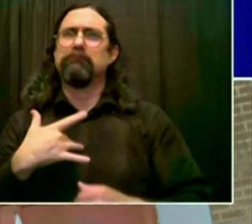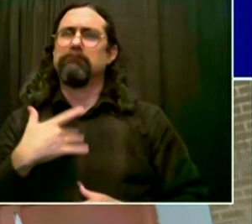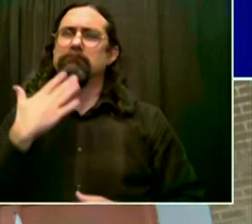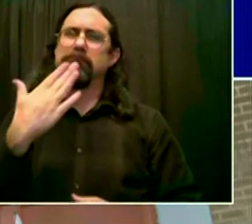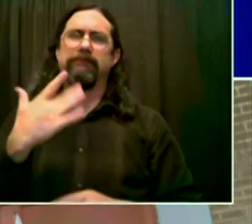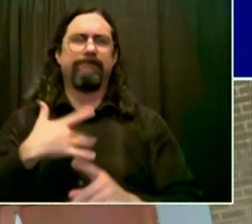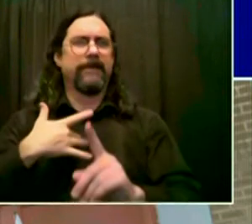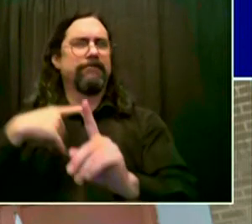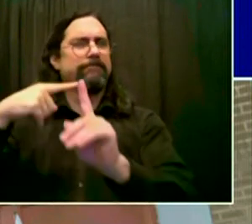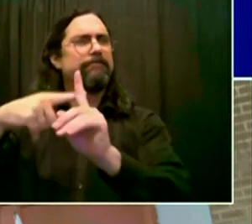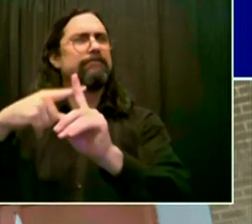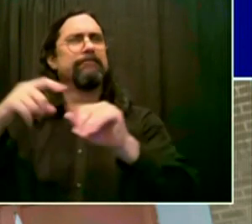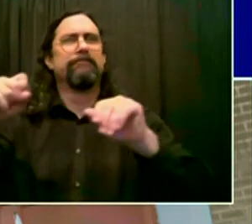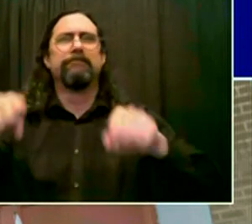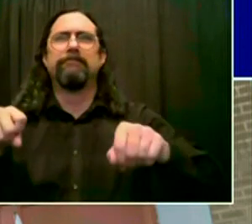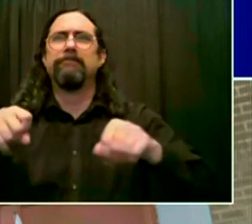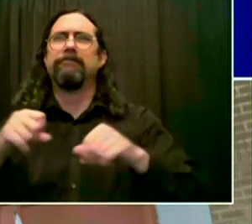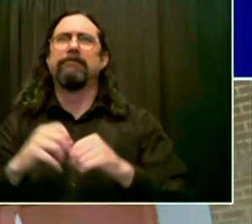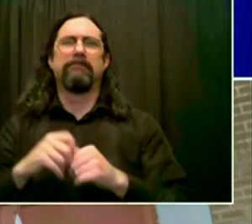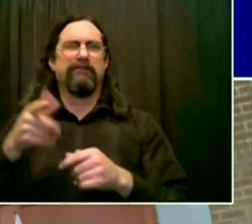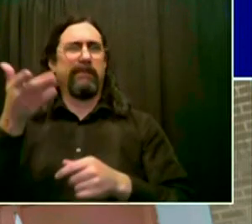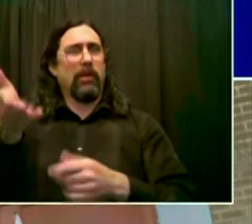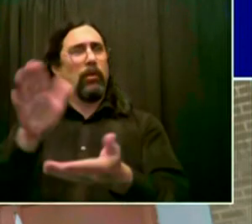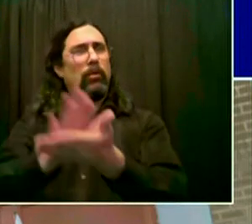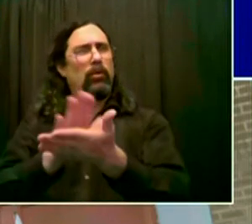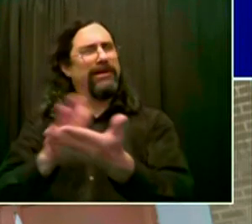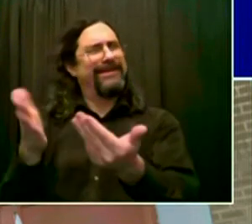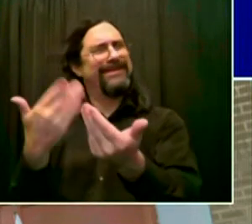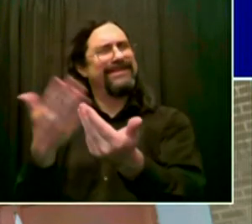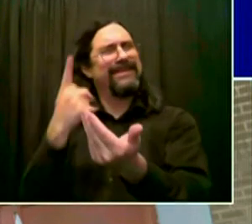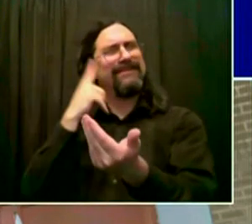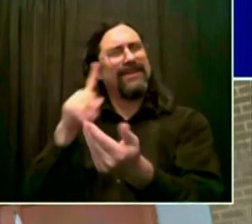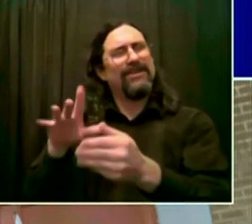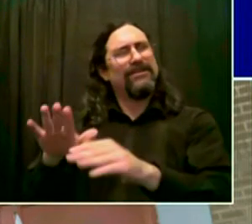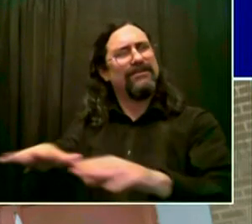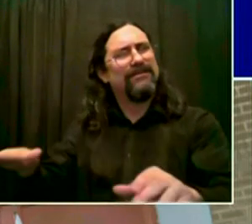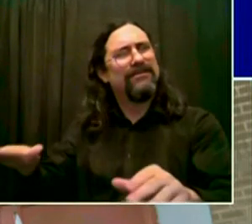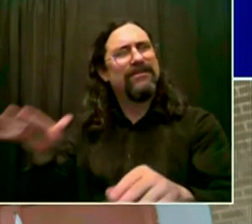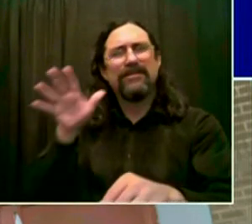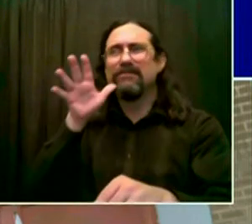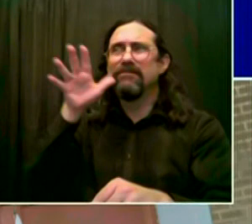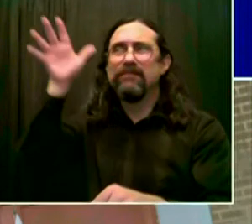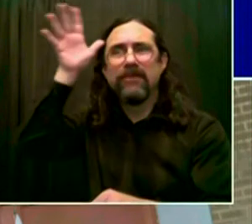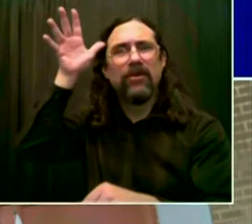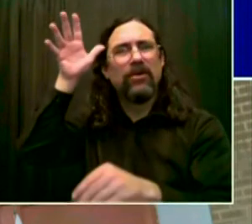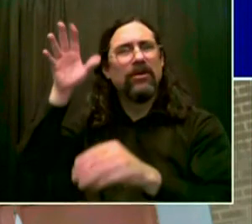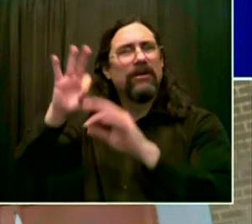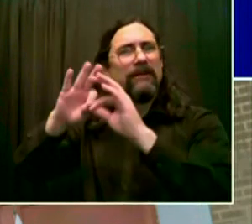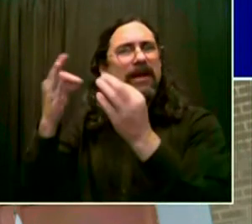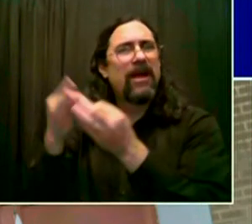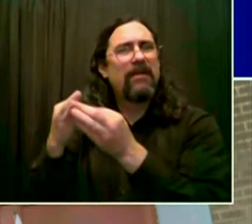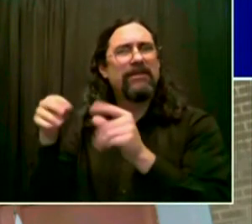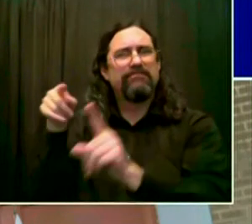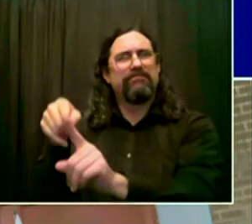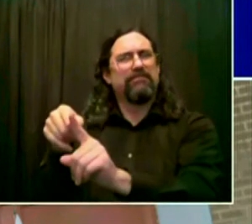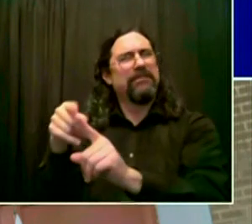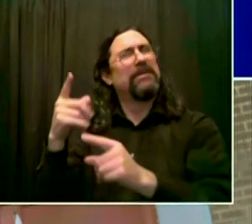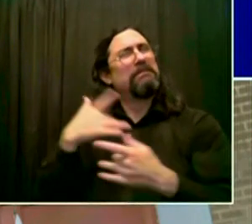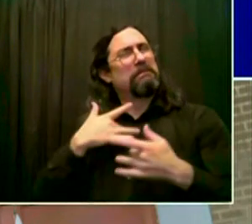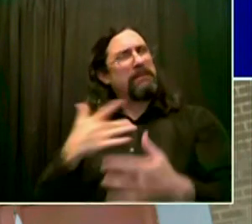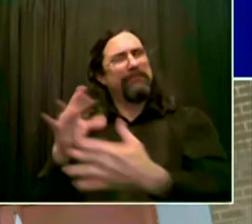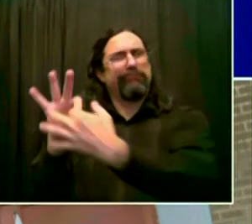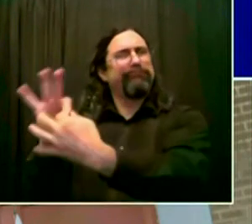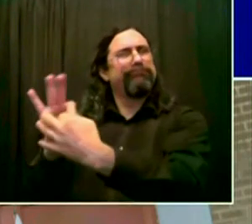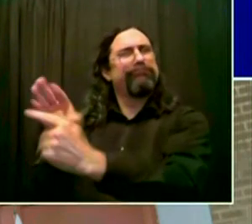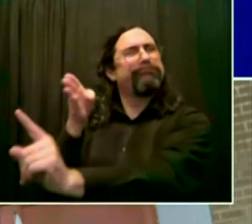to know your child is safe. So we'll start schools on Friday, expanding more over the days ahead.